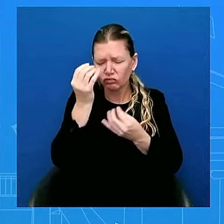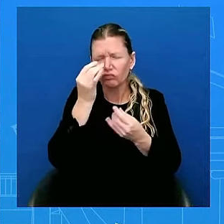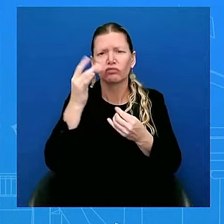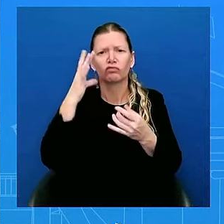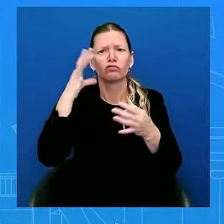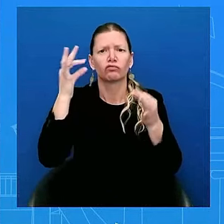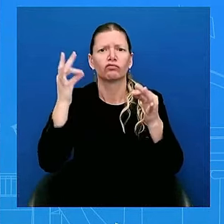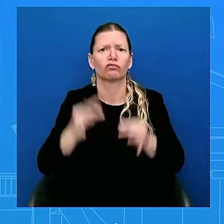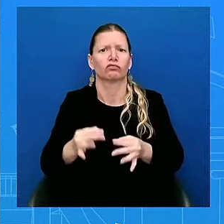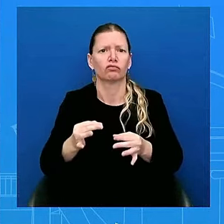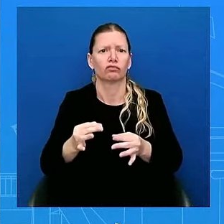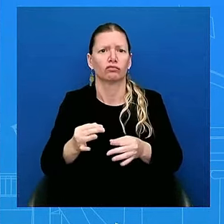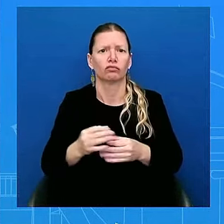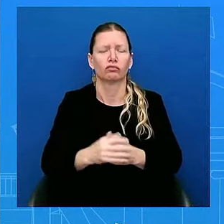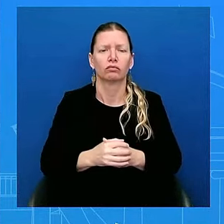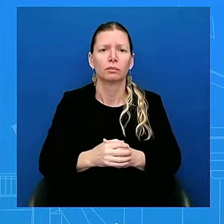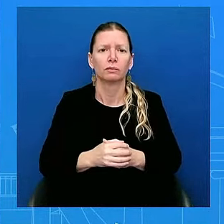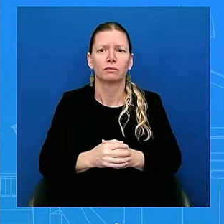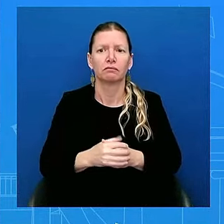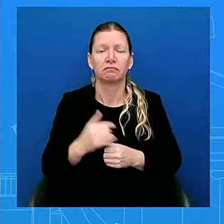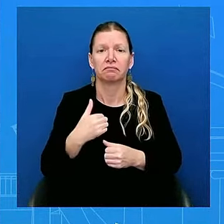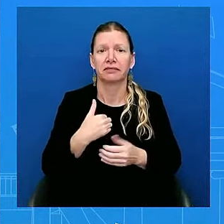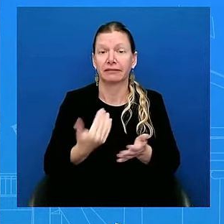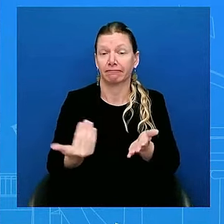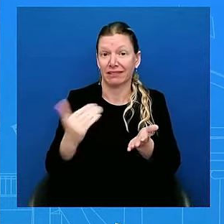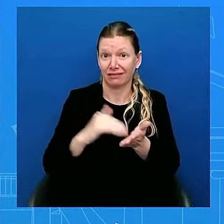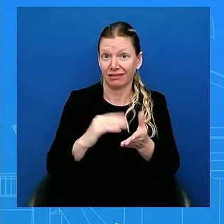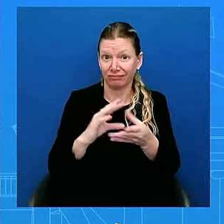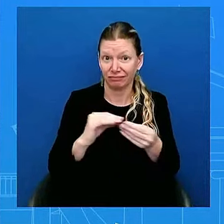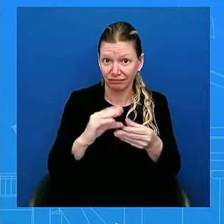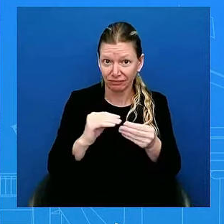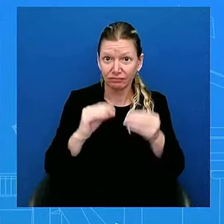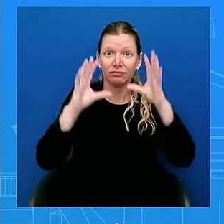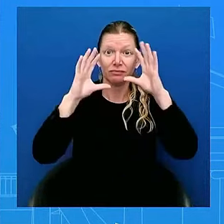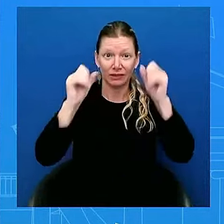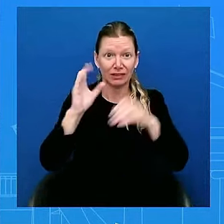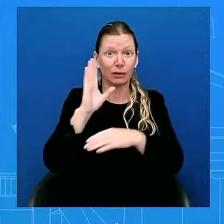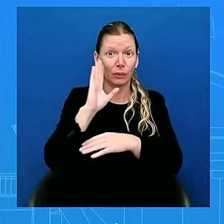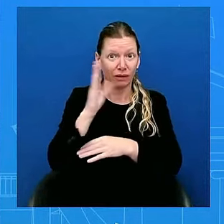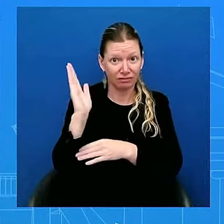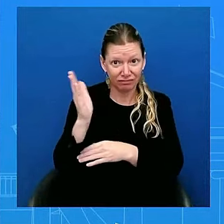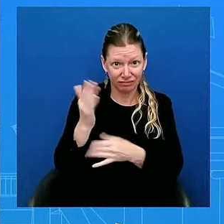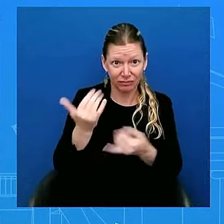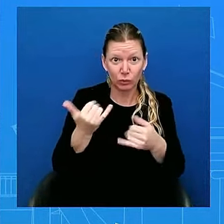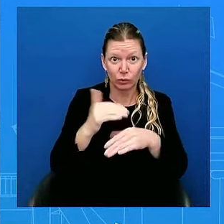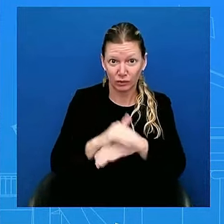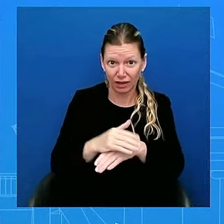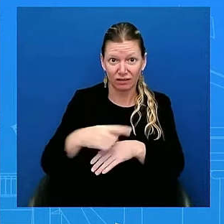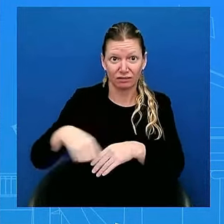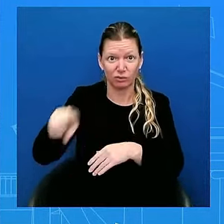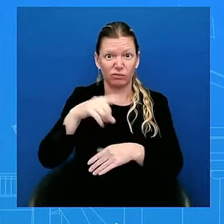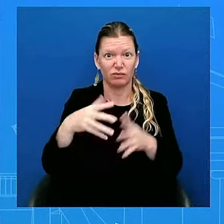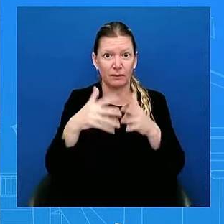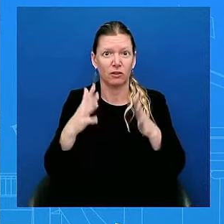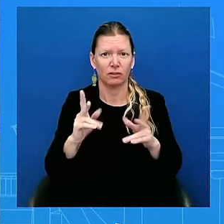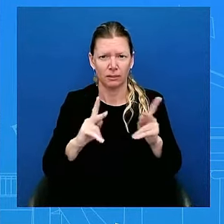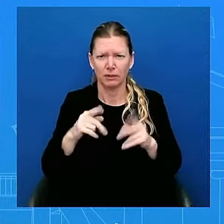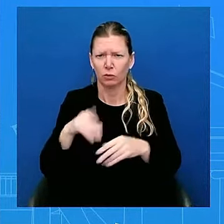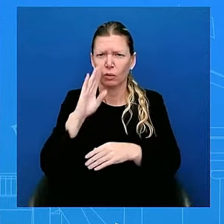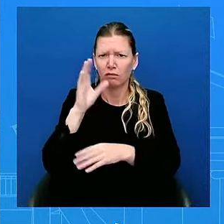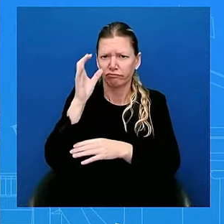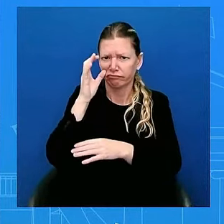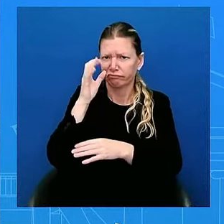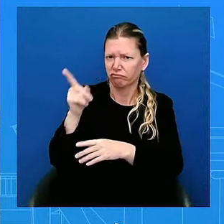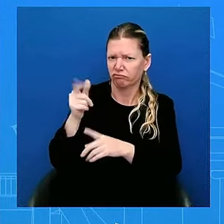say again, the President is going to address the American people. You will hear directly from him tonight. Yeah. Hey.